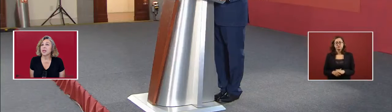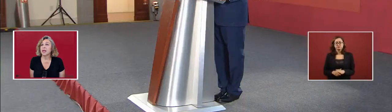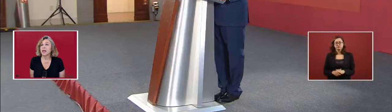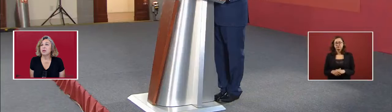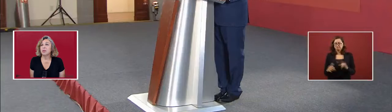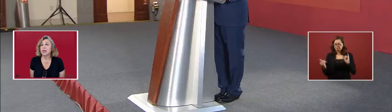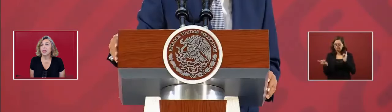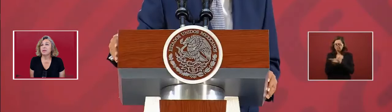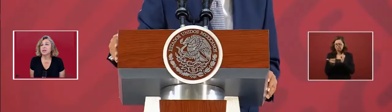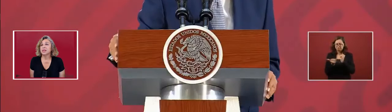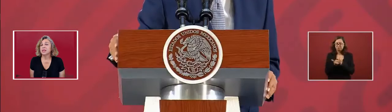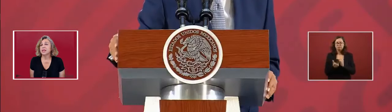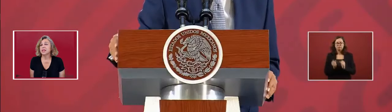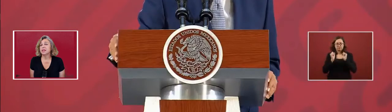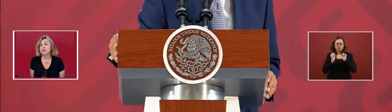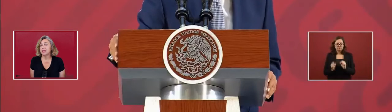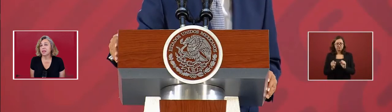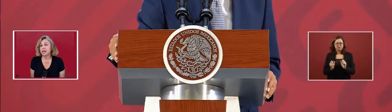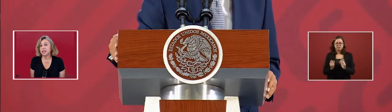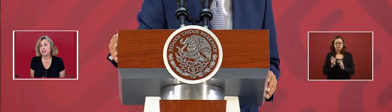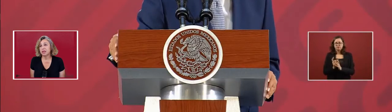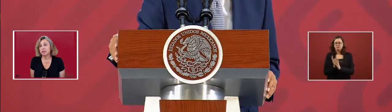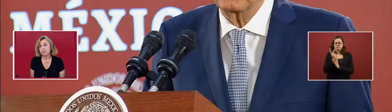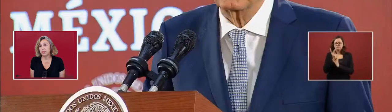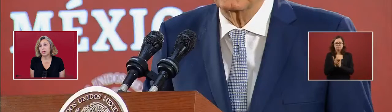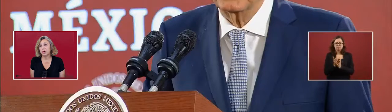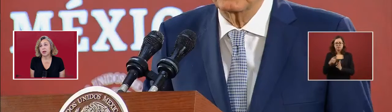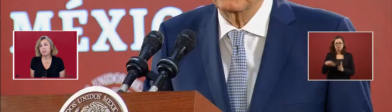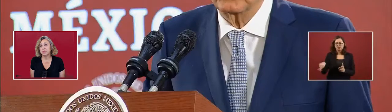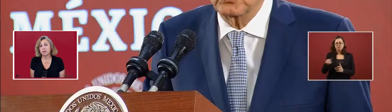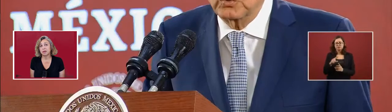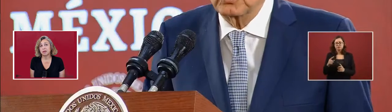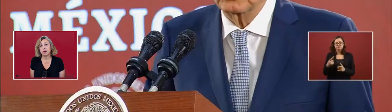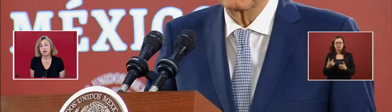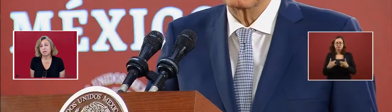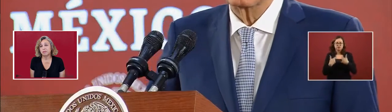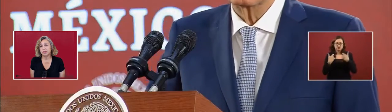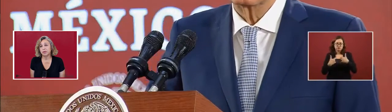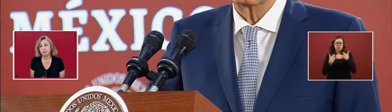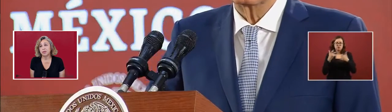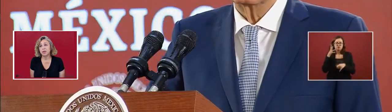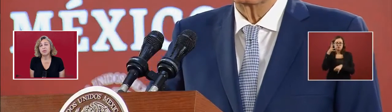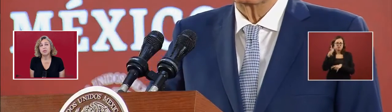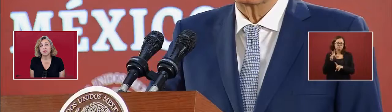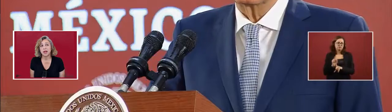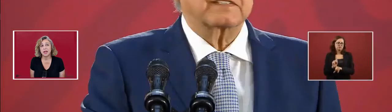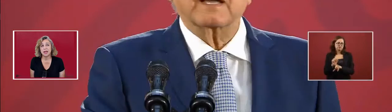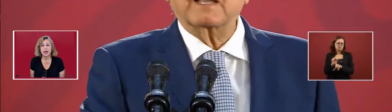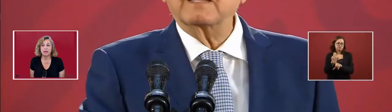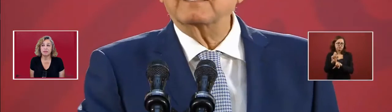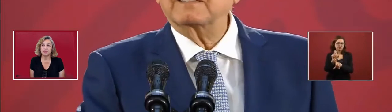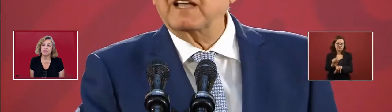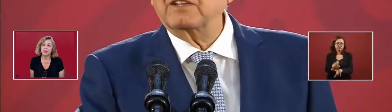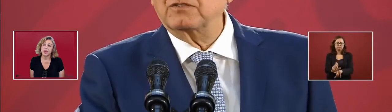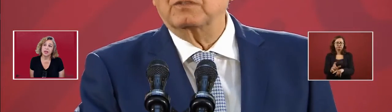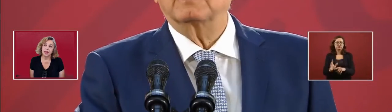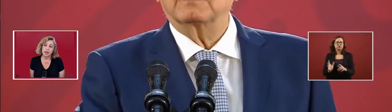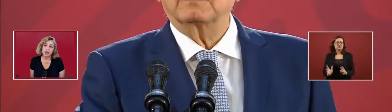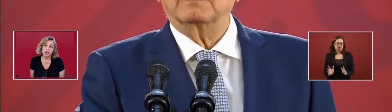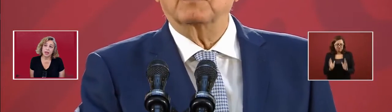And we guarantee that they continue the programs for youth creating life.